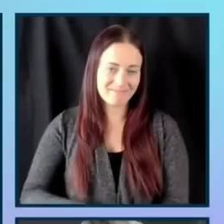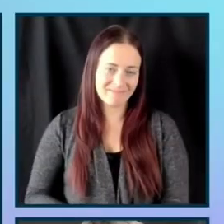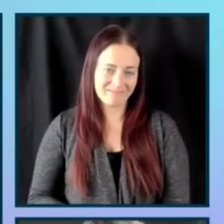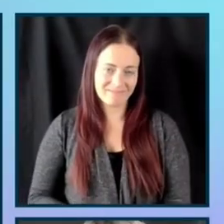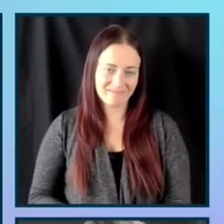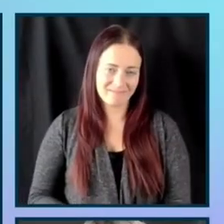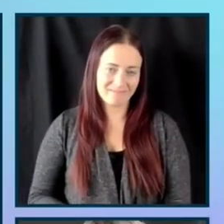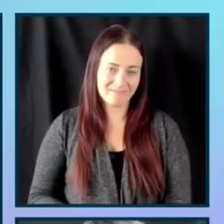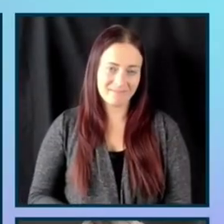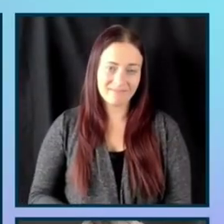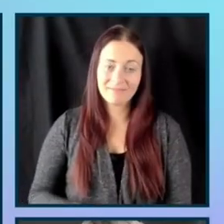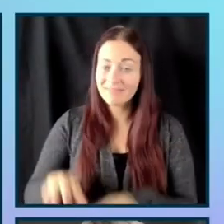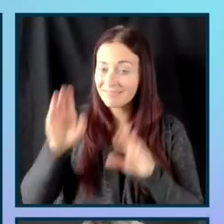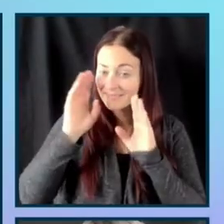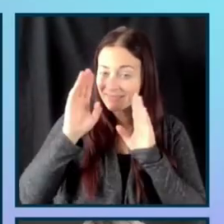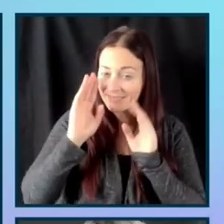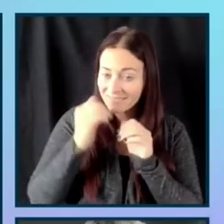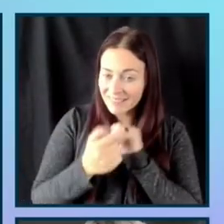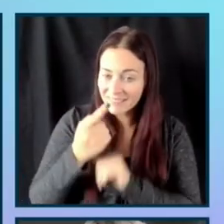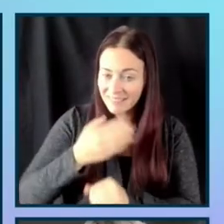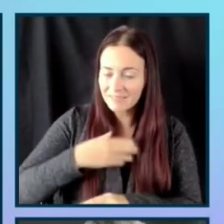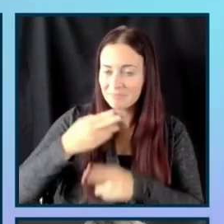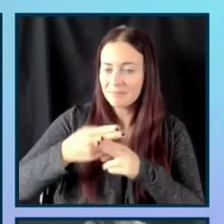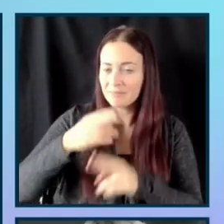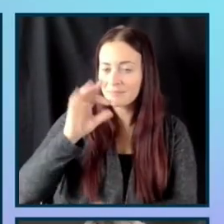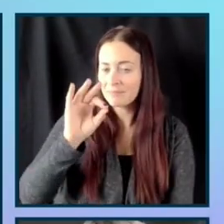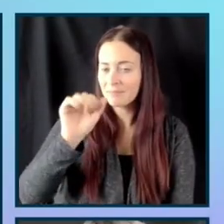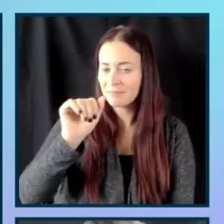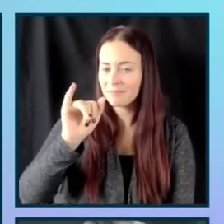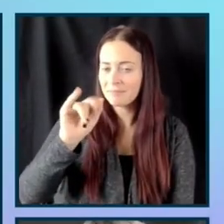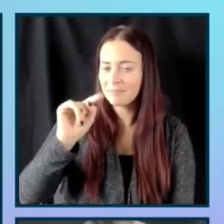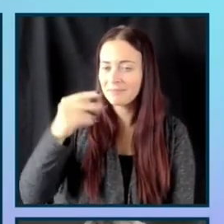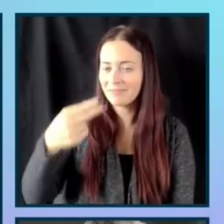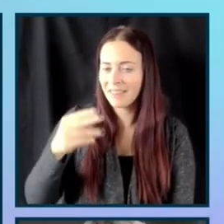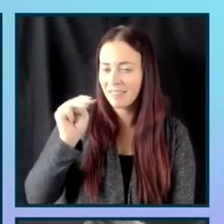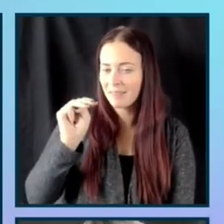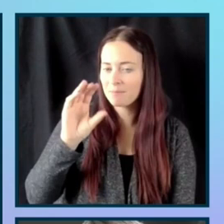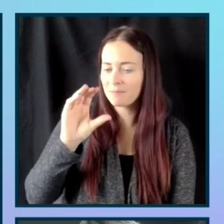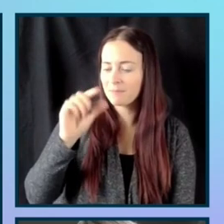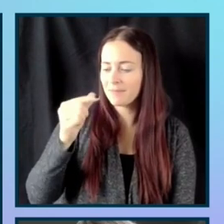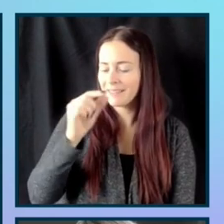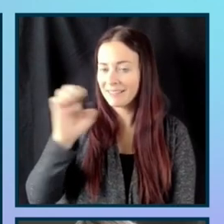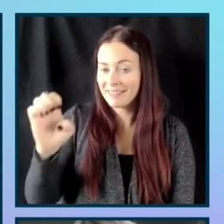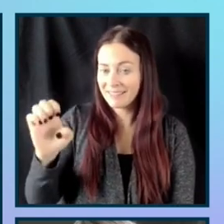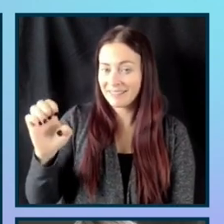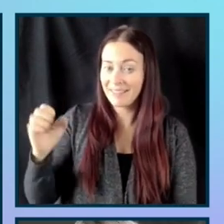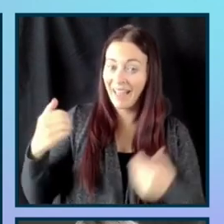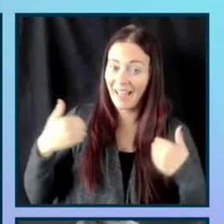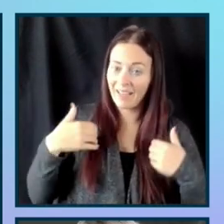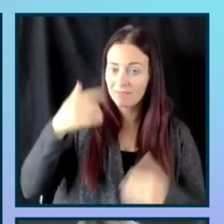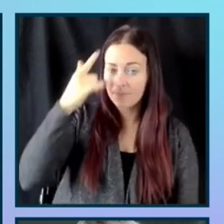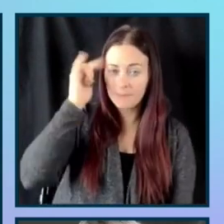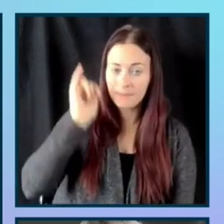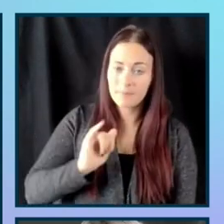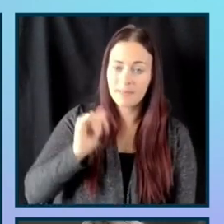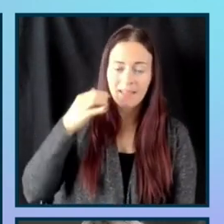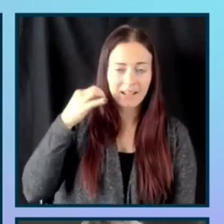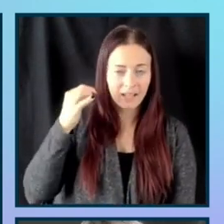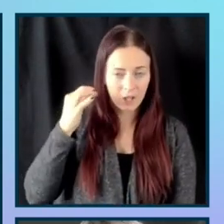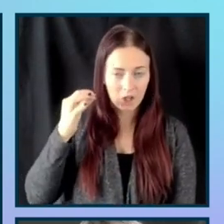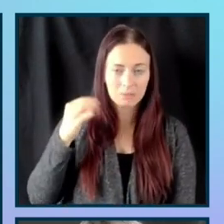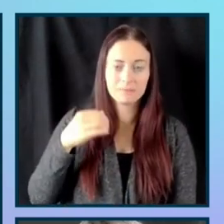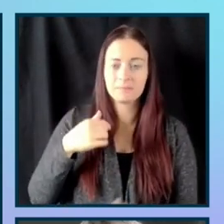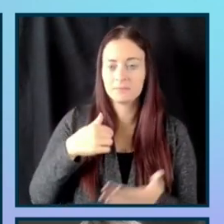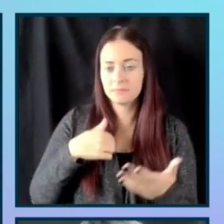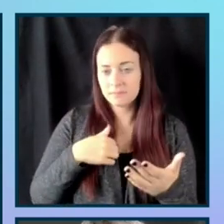Hi, everyone. My name is Faith McGee, and I have blonde hair and I'm